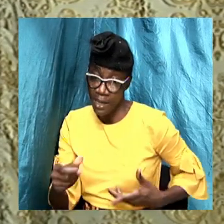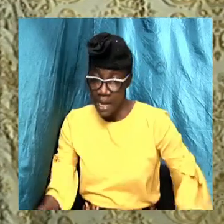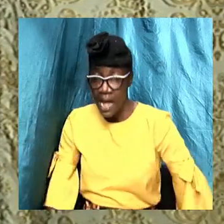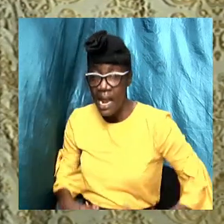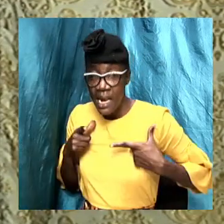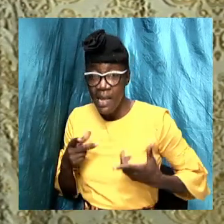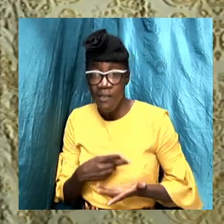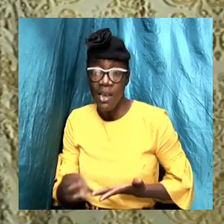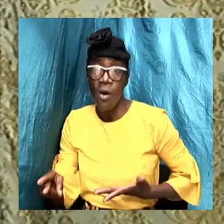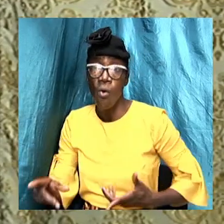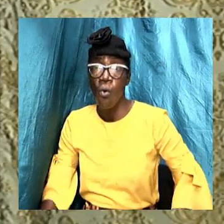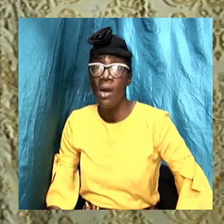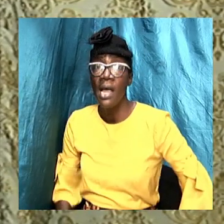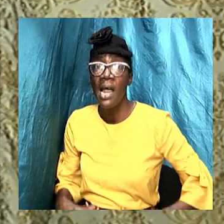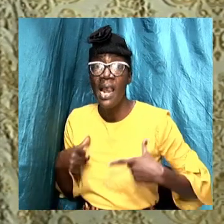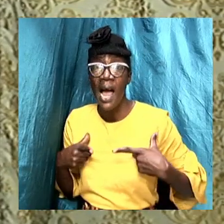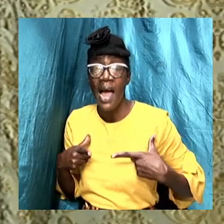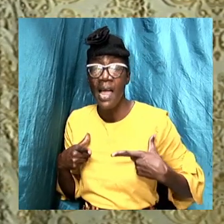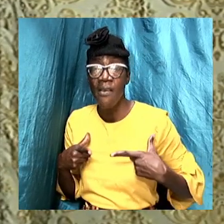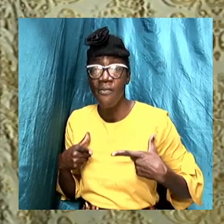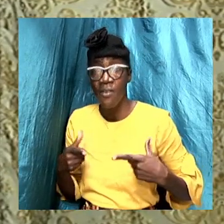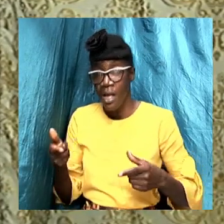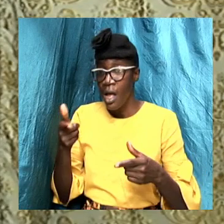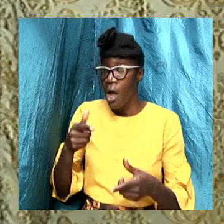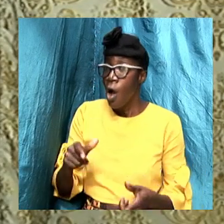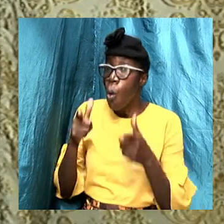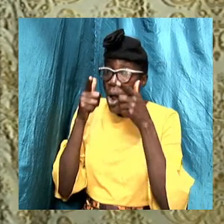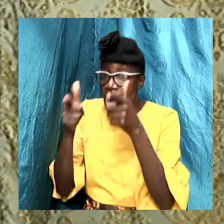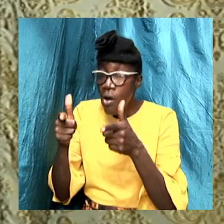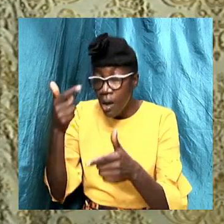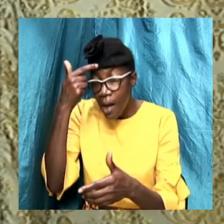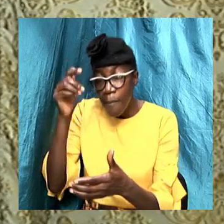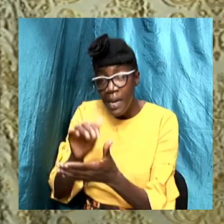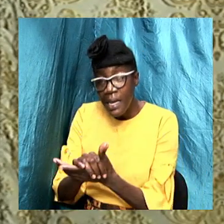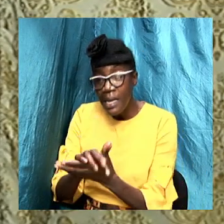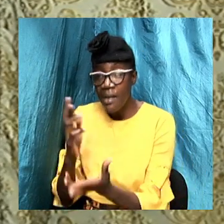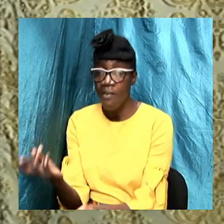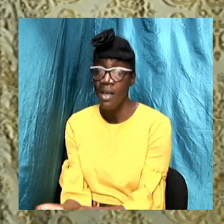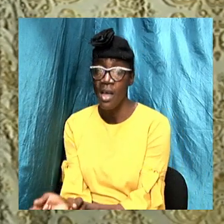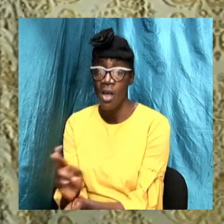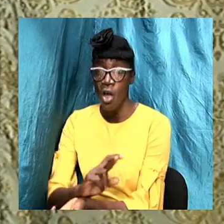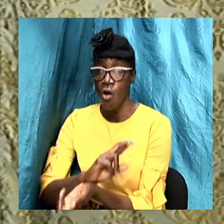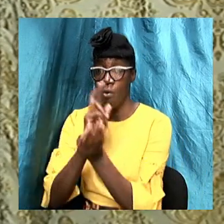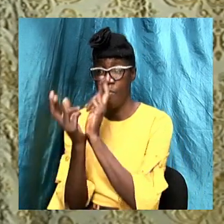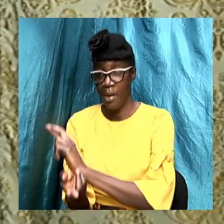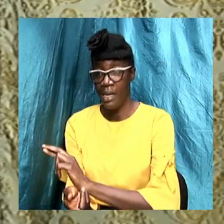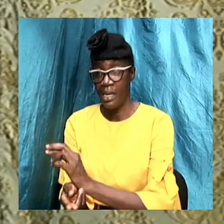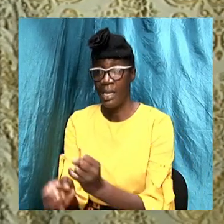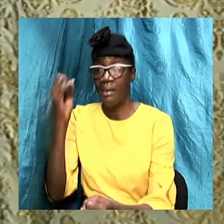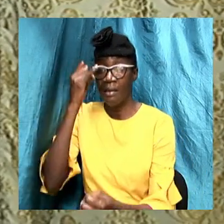we spoke and believe, and we look at repentance last week.